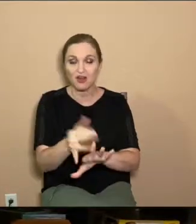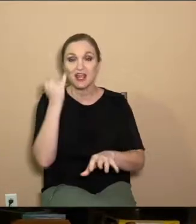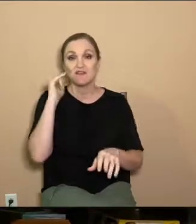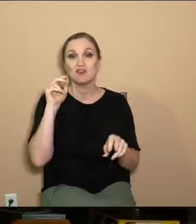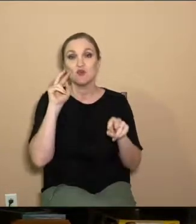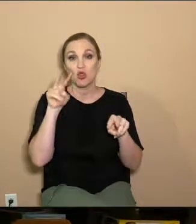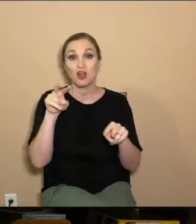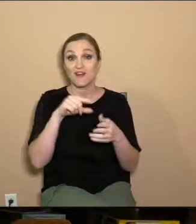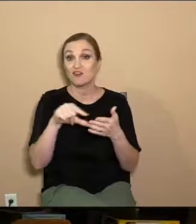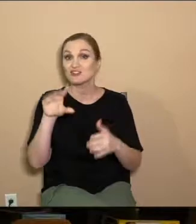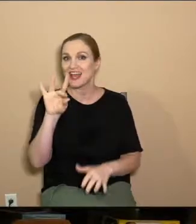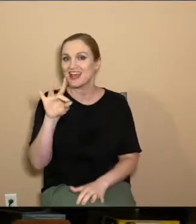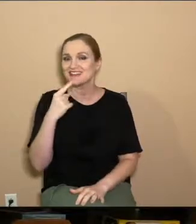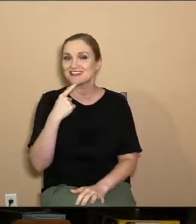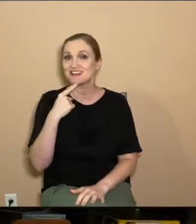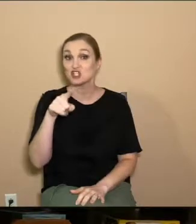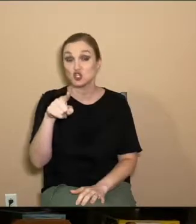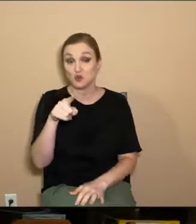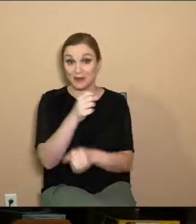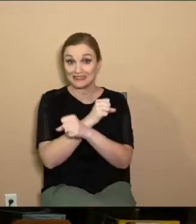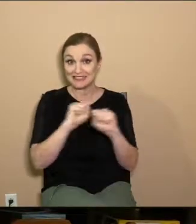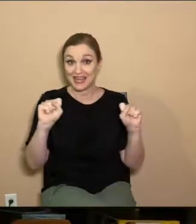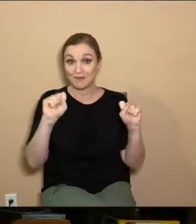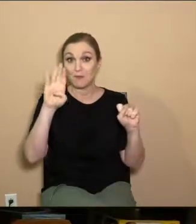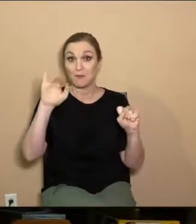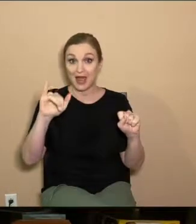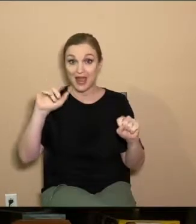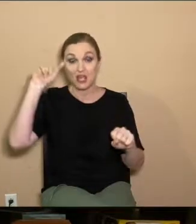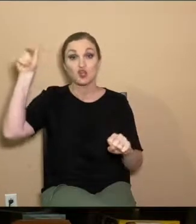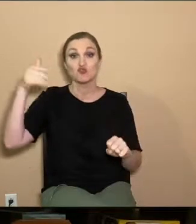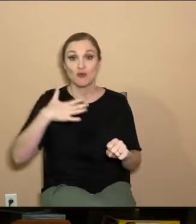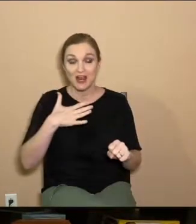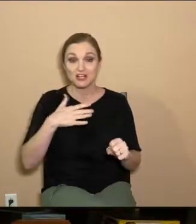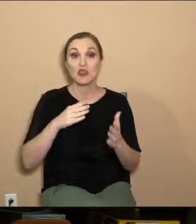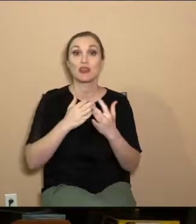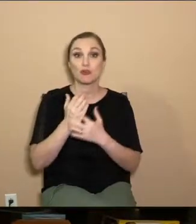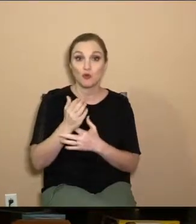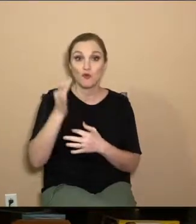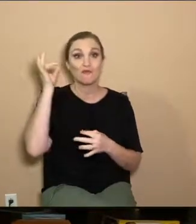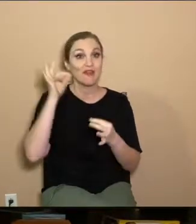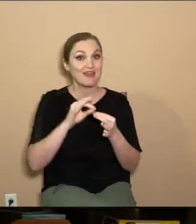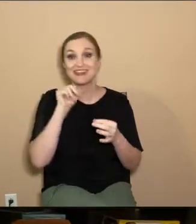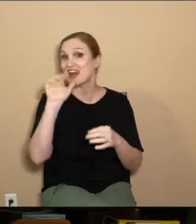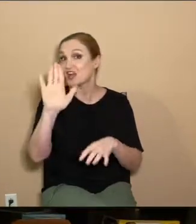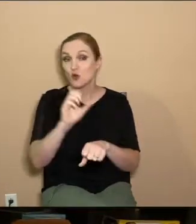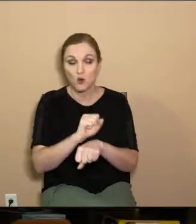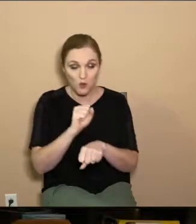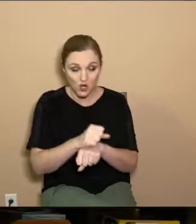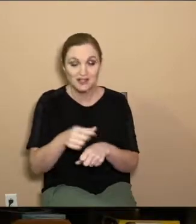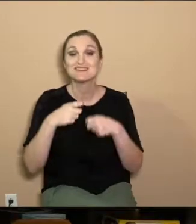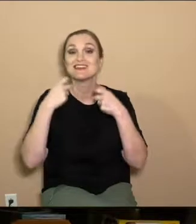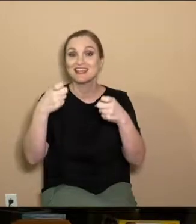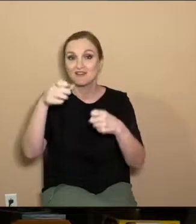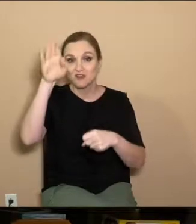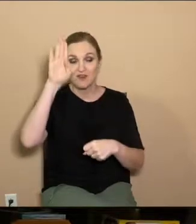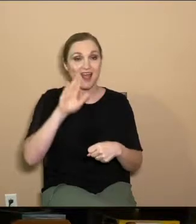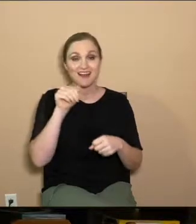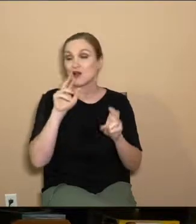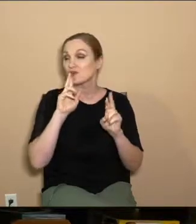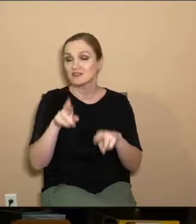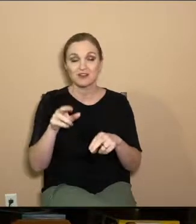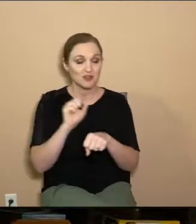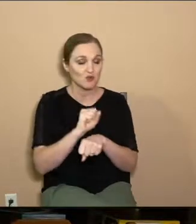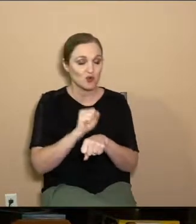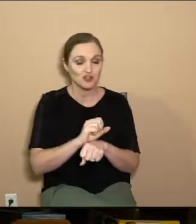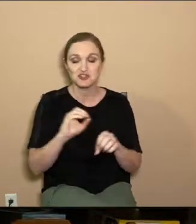look at verse 8 again, where he says you've been saved by grace through faith. It's not of your own doing. It's the gift of God, not as a result of works, so that